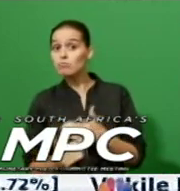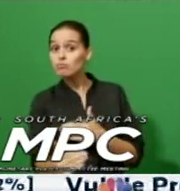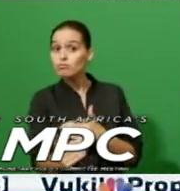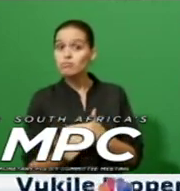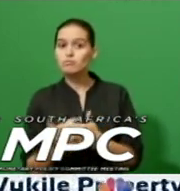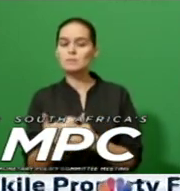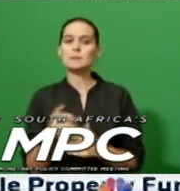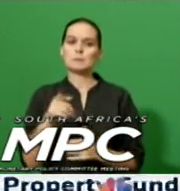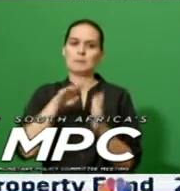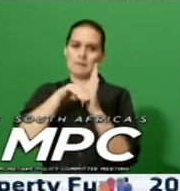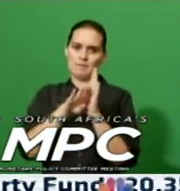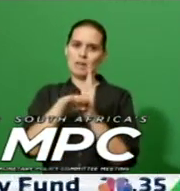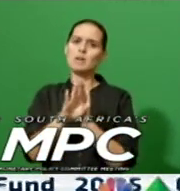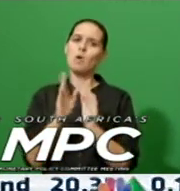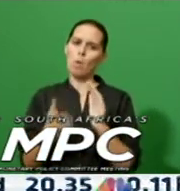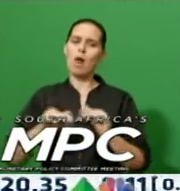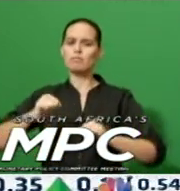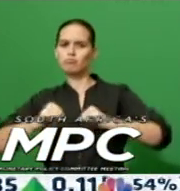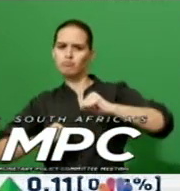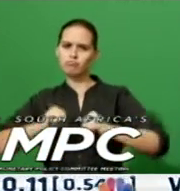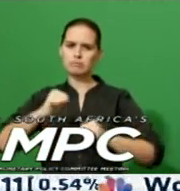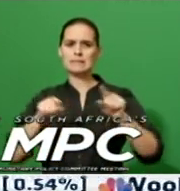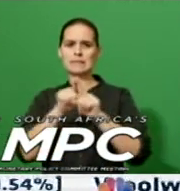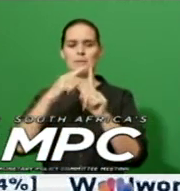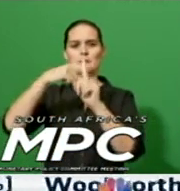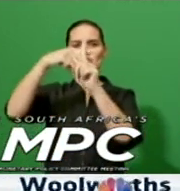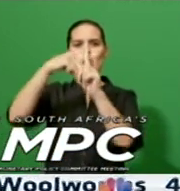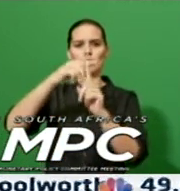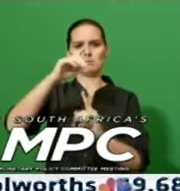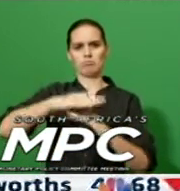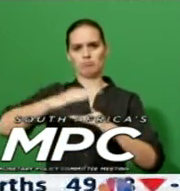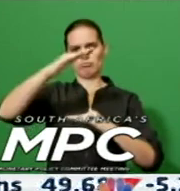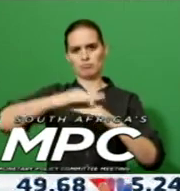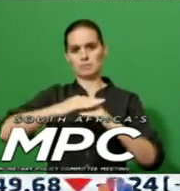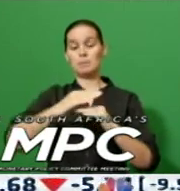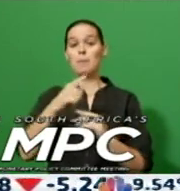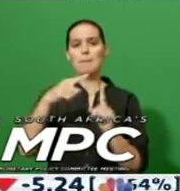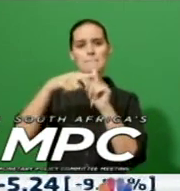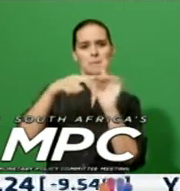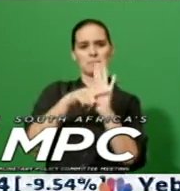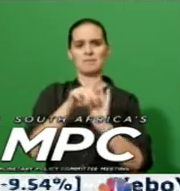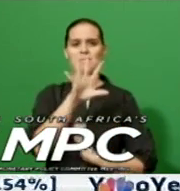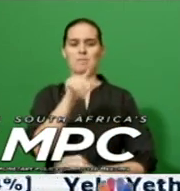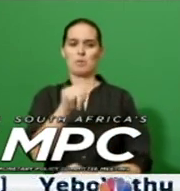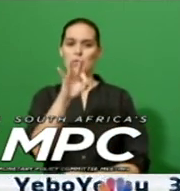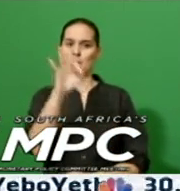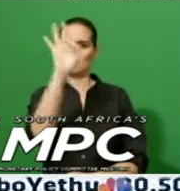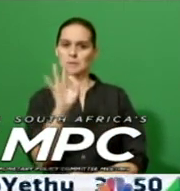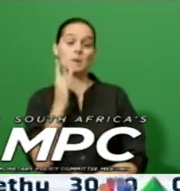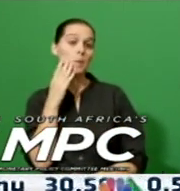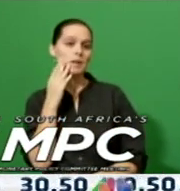is expected to remain within the inflation target range, averaging 5.3% in 2020